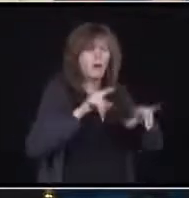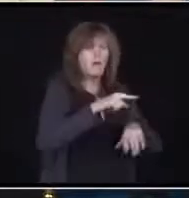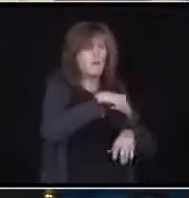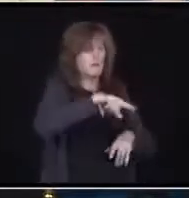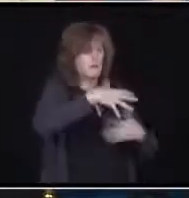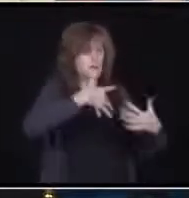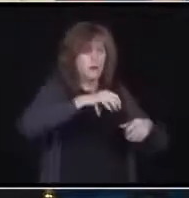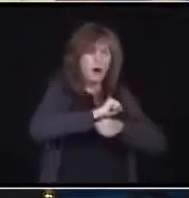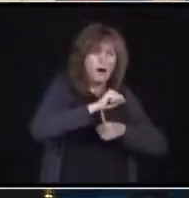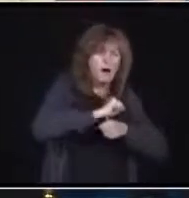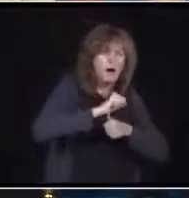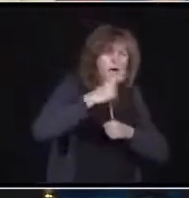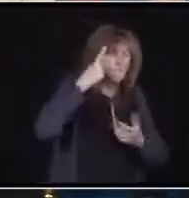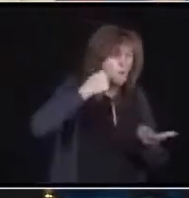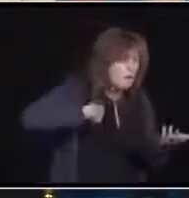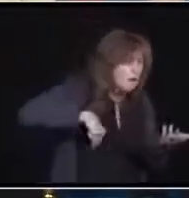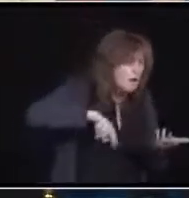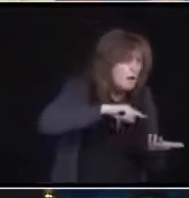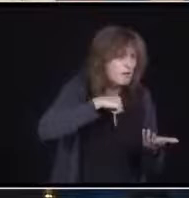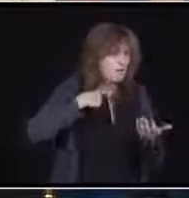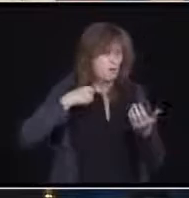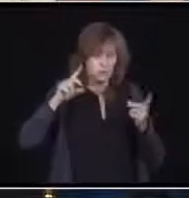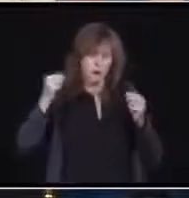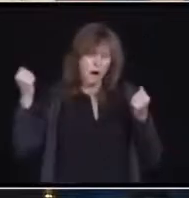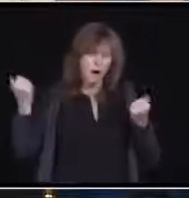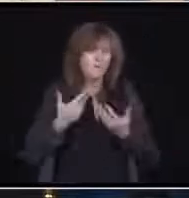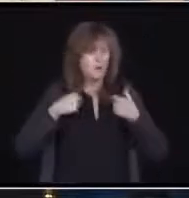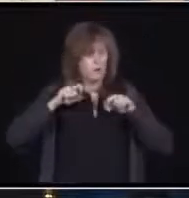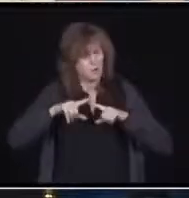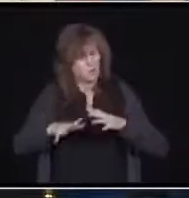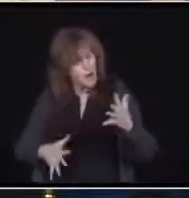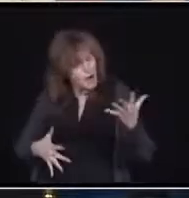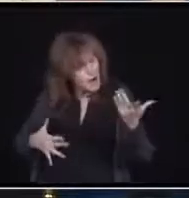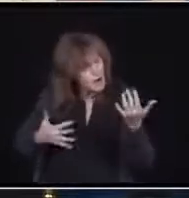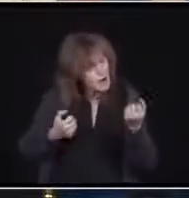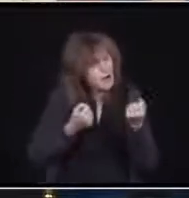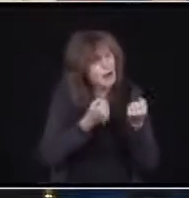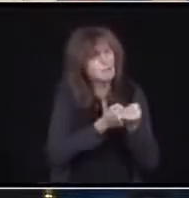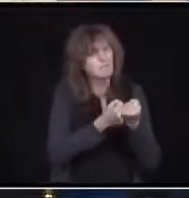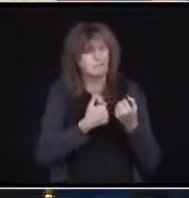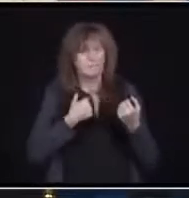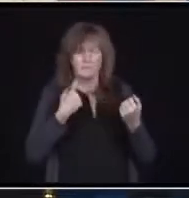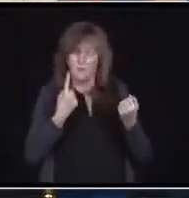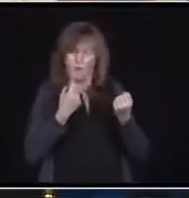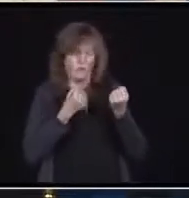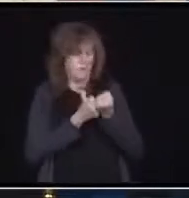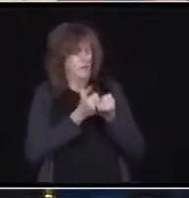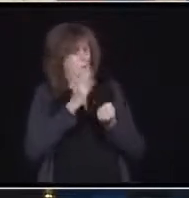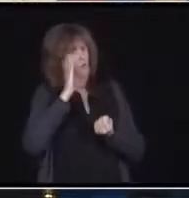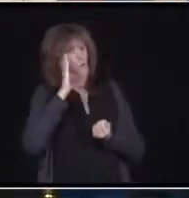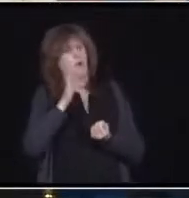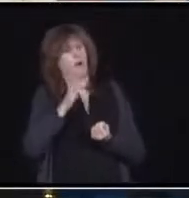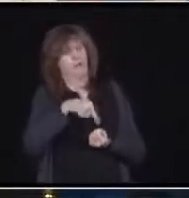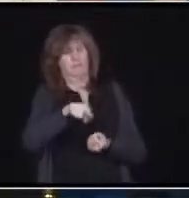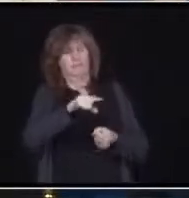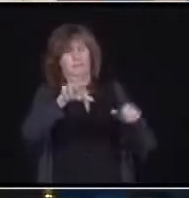we're doing everything we can to support them. I'm always going to be there for them. And they're incredible people.